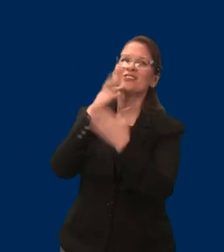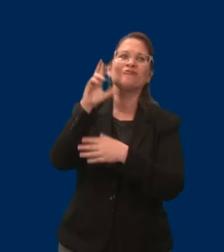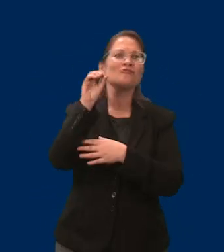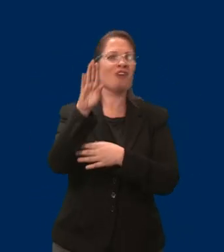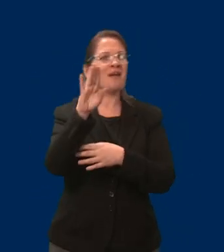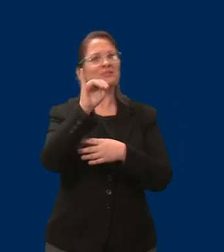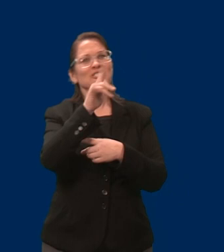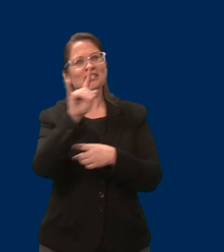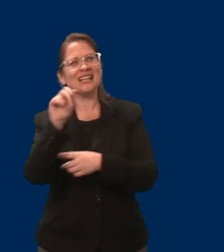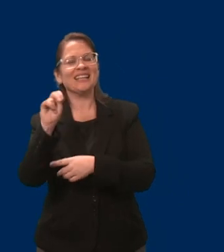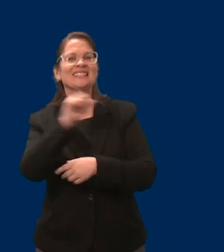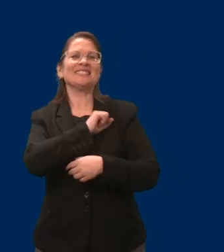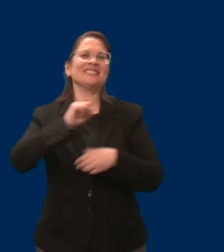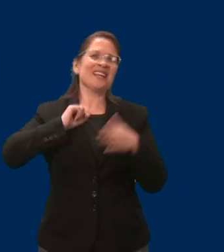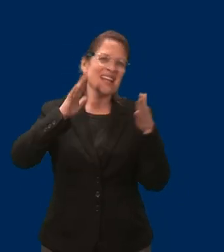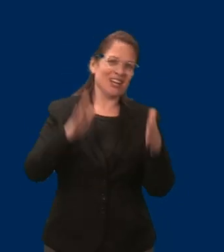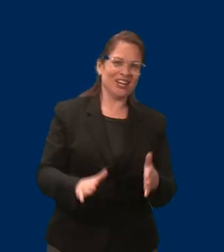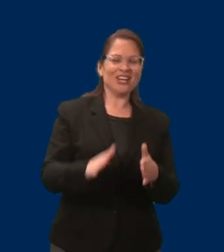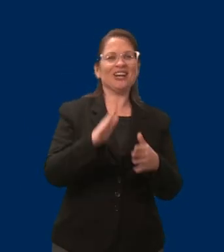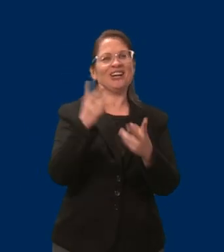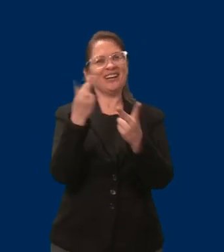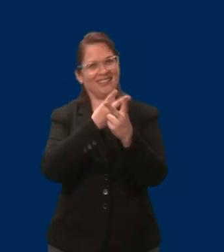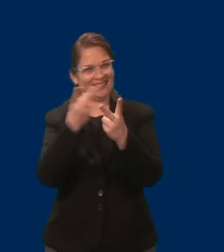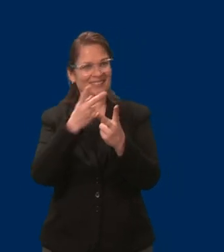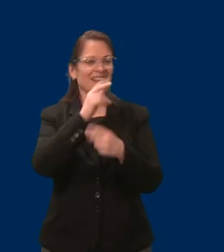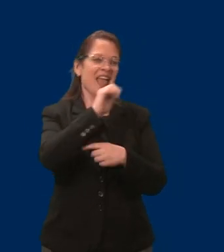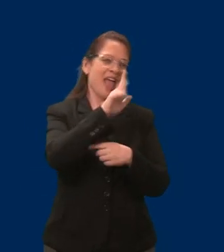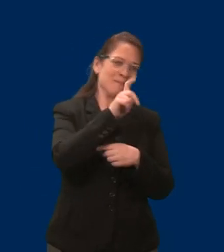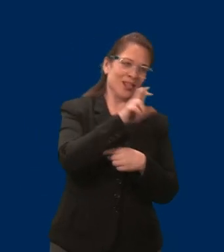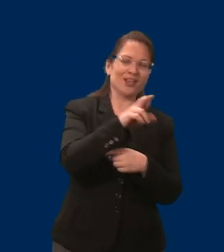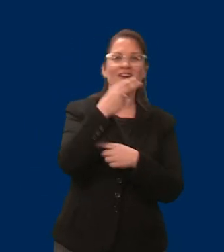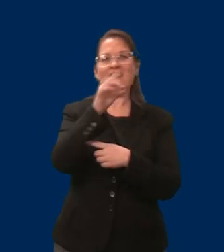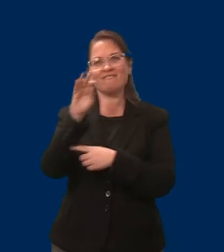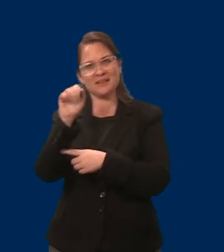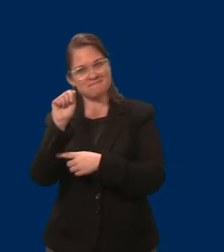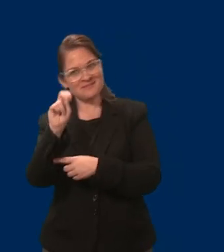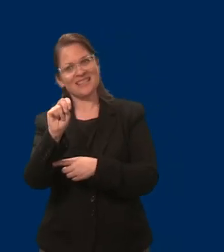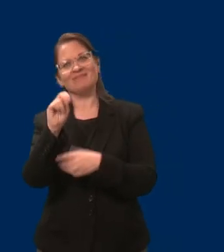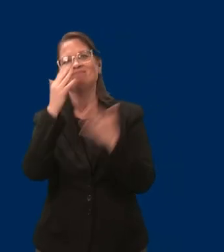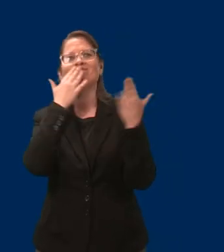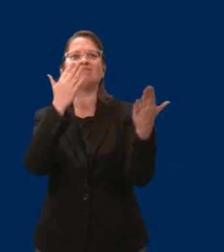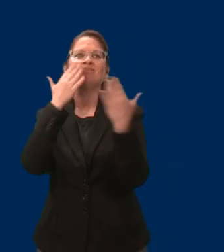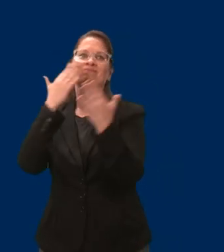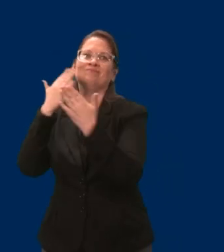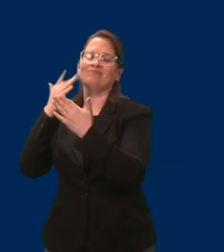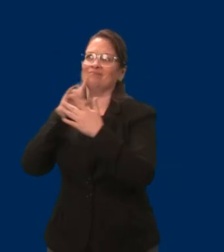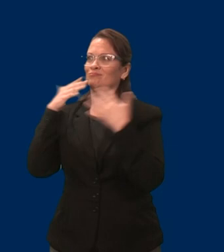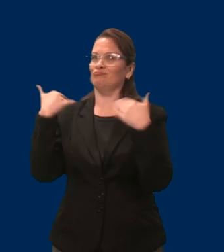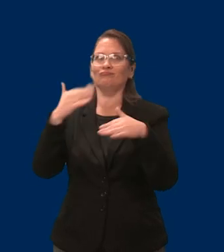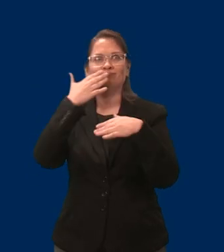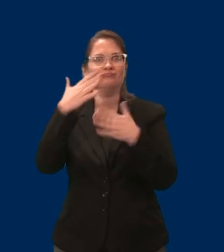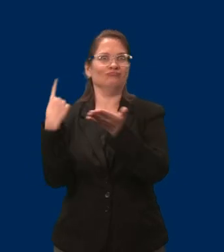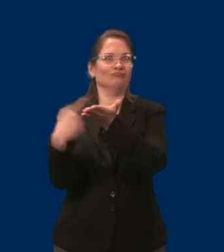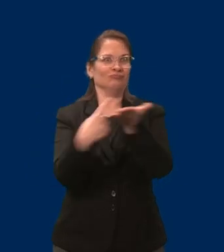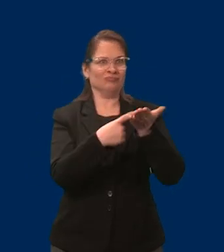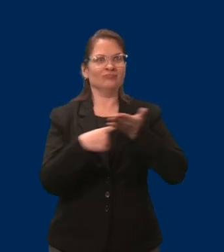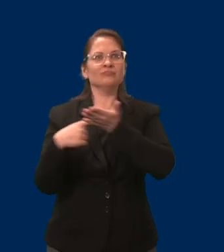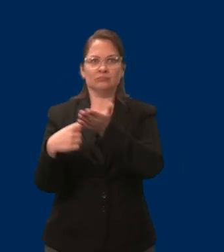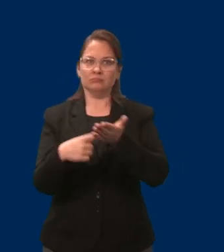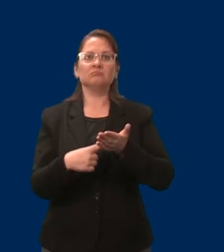Senators Jim Adler and John Hoffman for this robust conversation. We believe things will improve if we all work